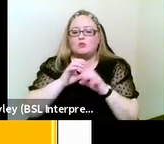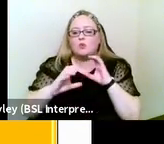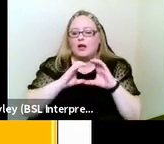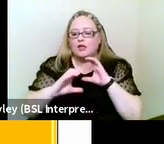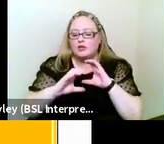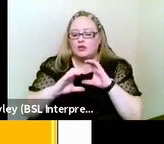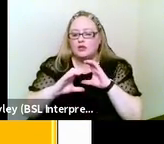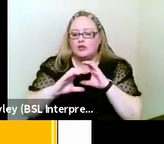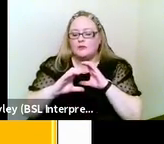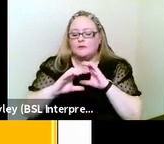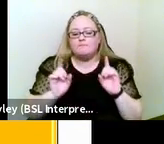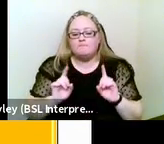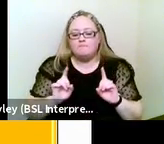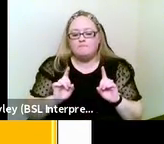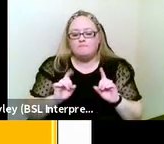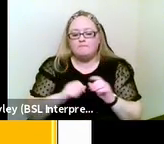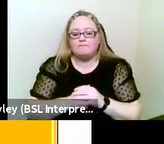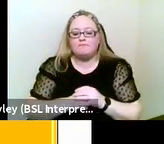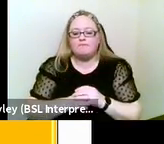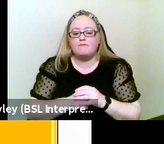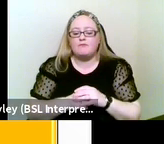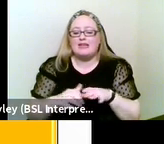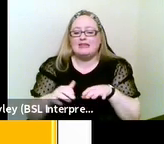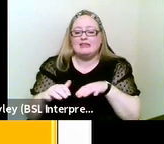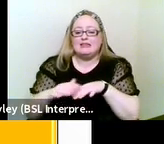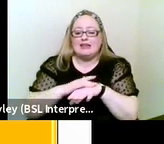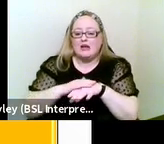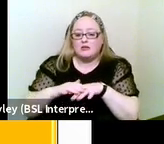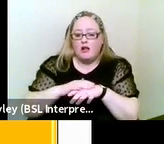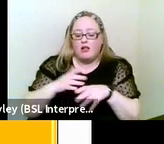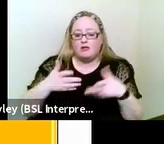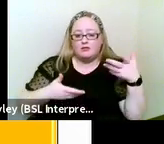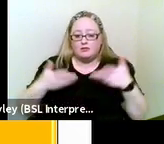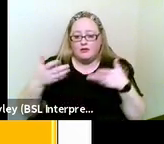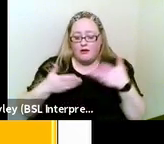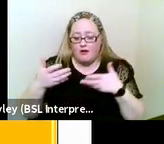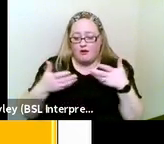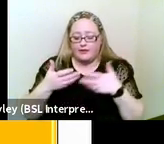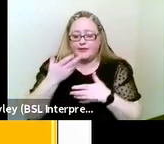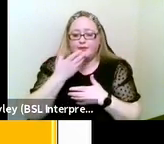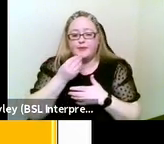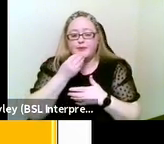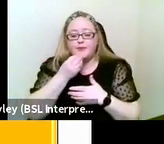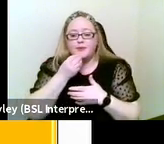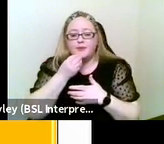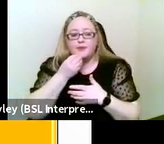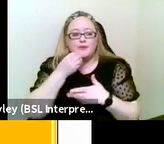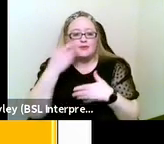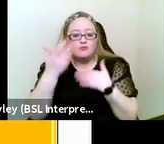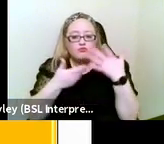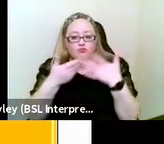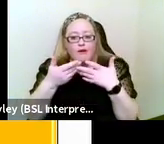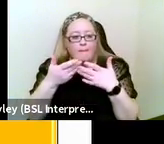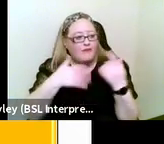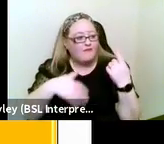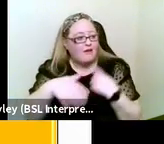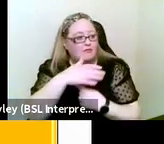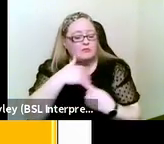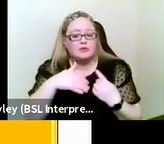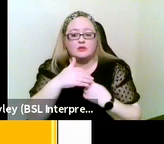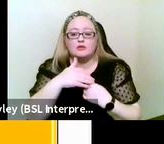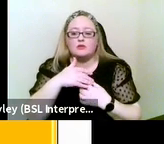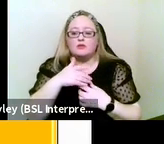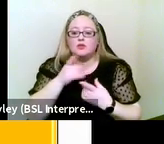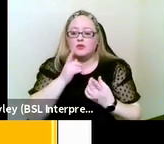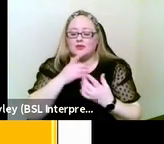is a system of tactile signs. And this is used to describe the environment, emotional